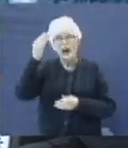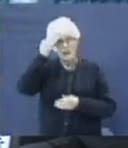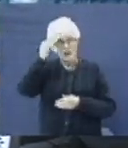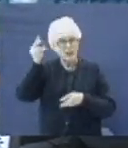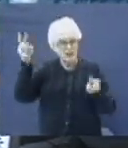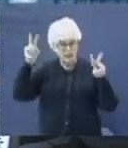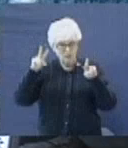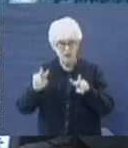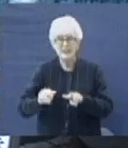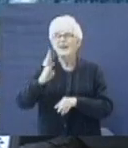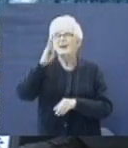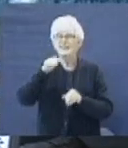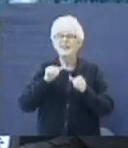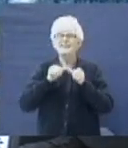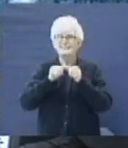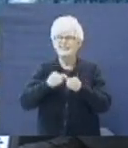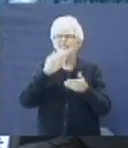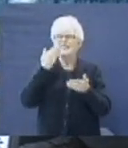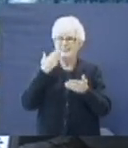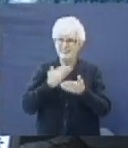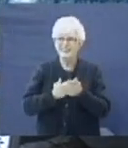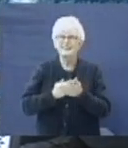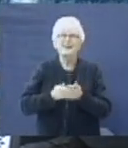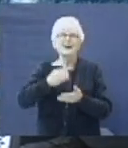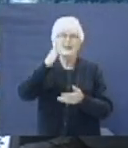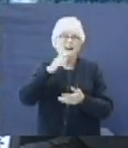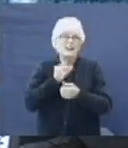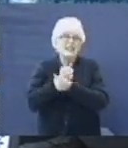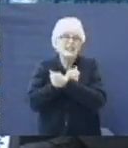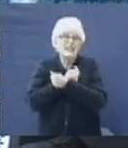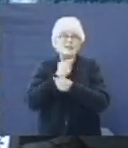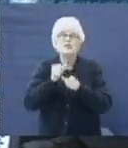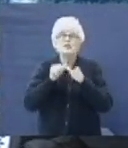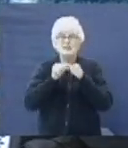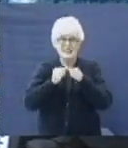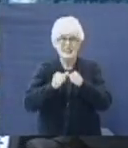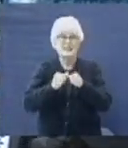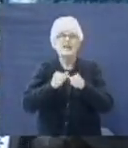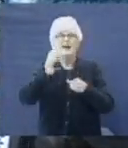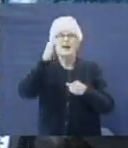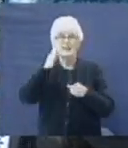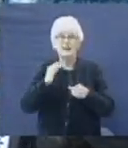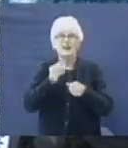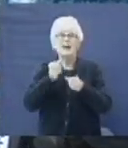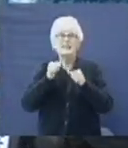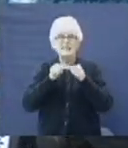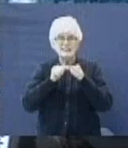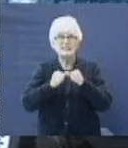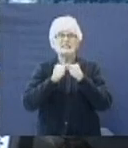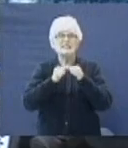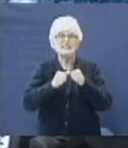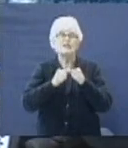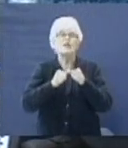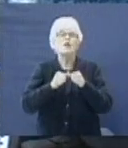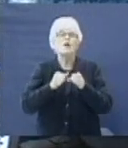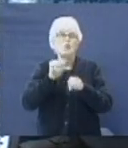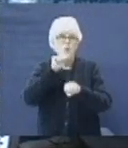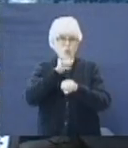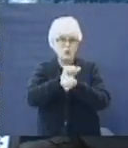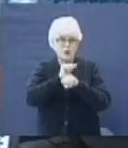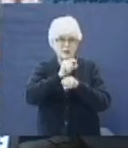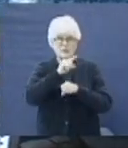even in the valley. God's still good and God still loves you and God still cares for your soul.